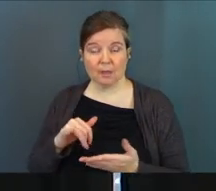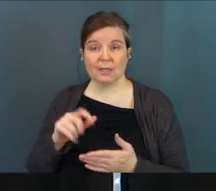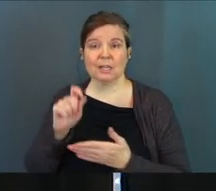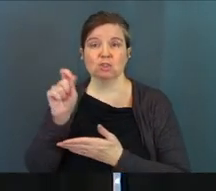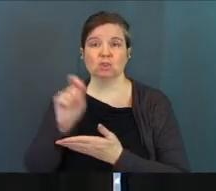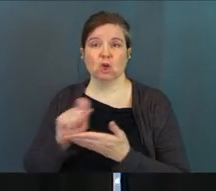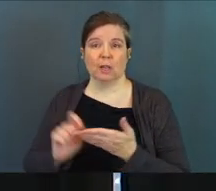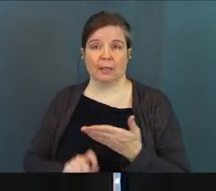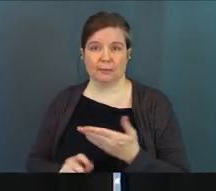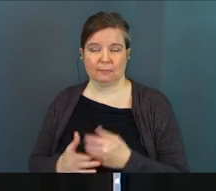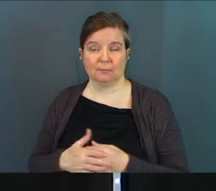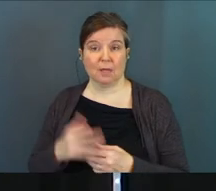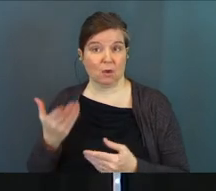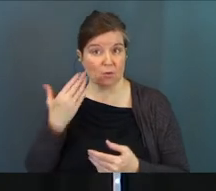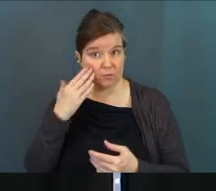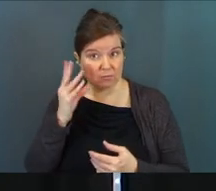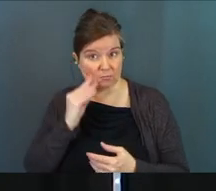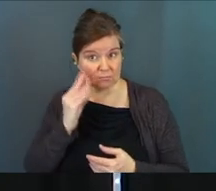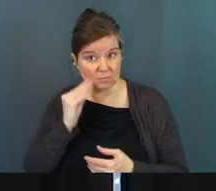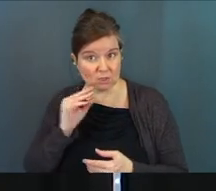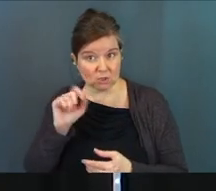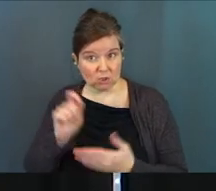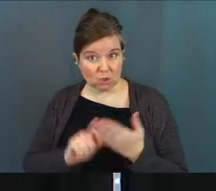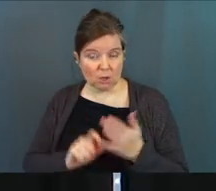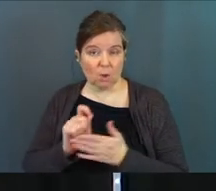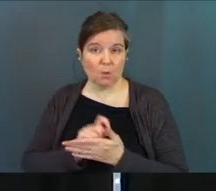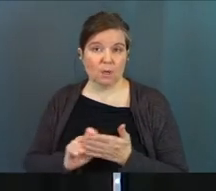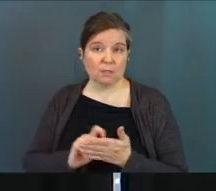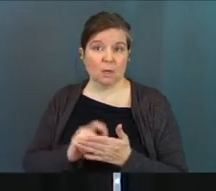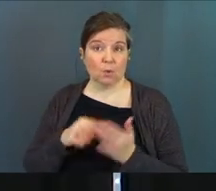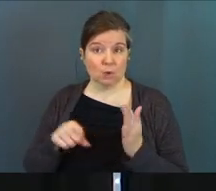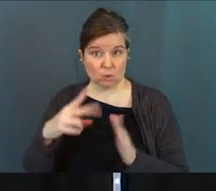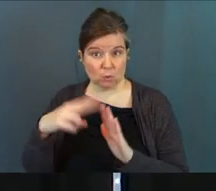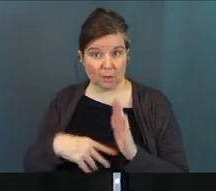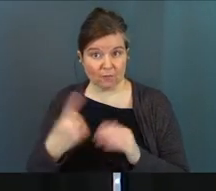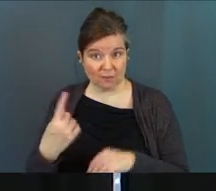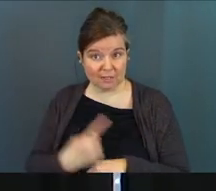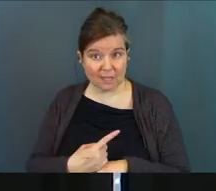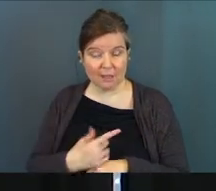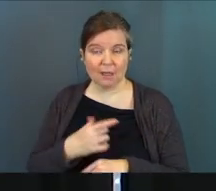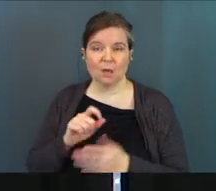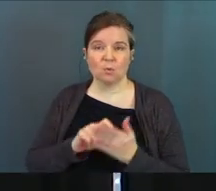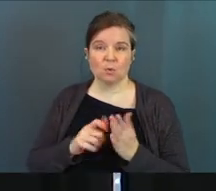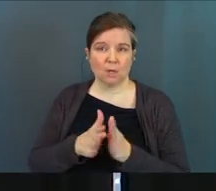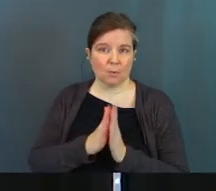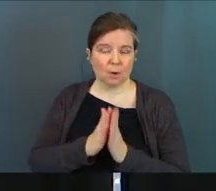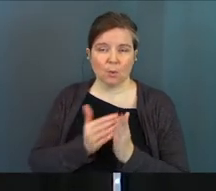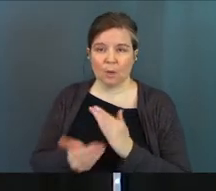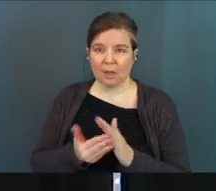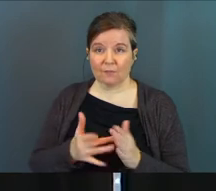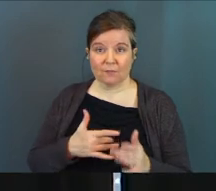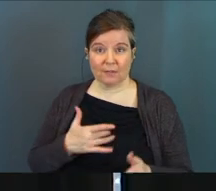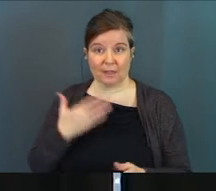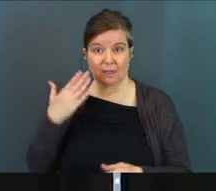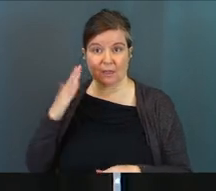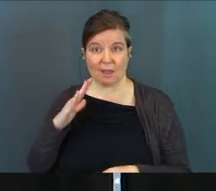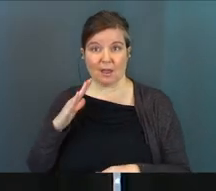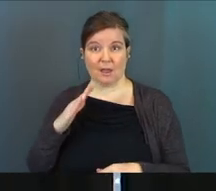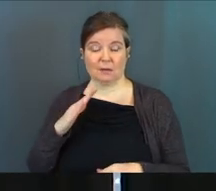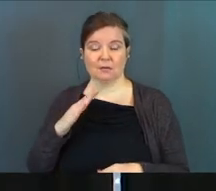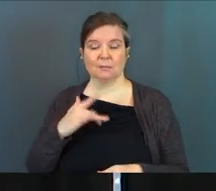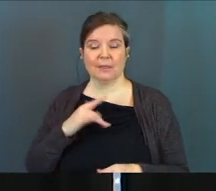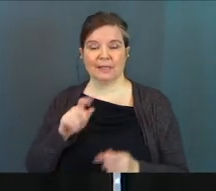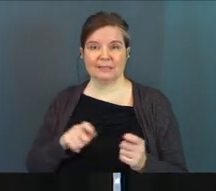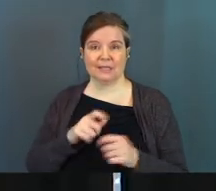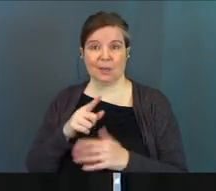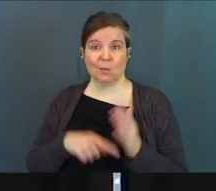is journaling, okay? I don't know if you've ever journaled before or wrote down what you've read for the day and wrote down a prayer or whatever it is that you feel like God has laid on your